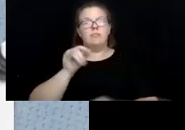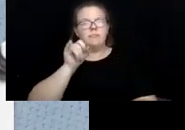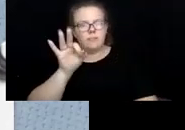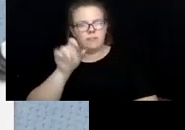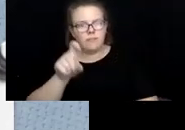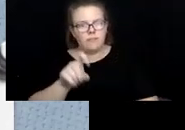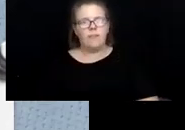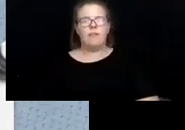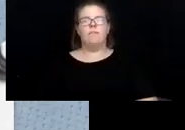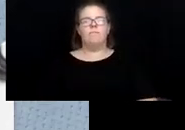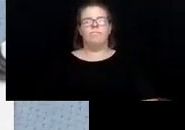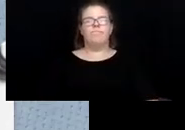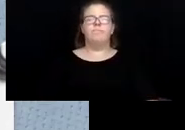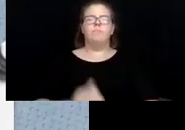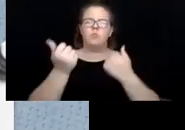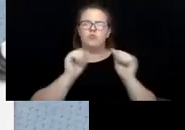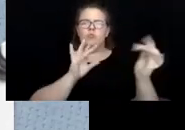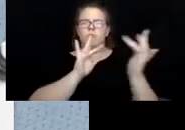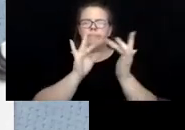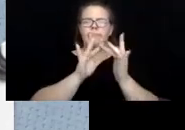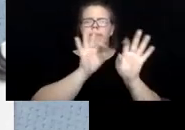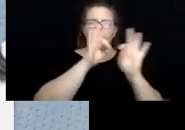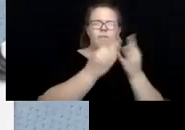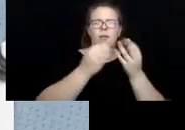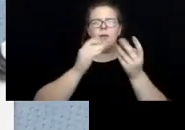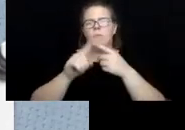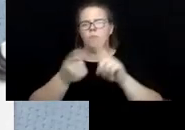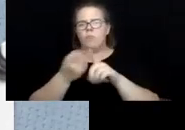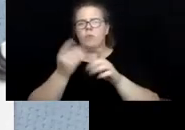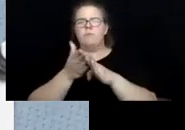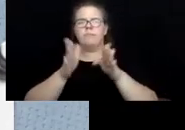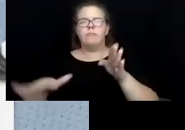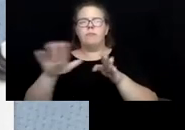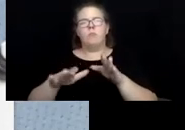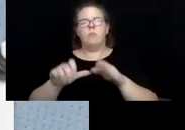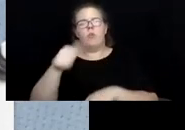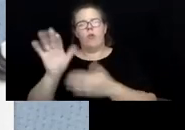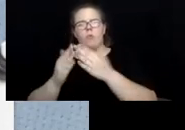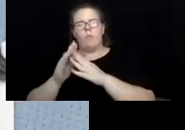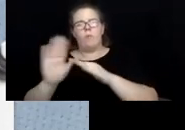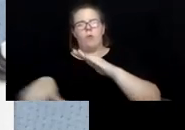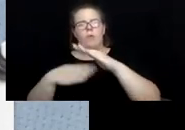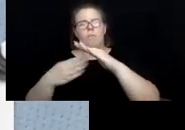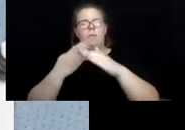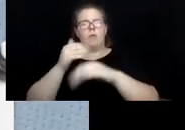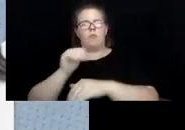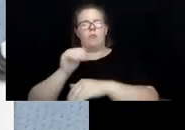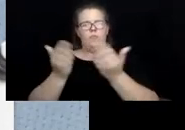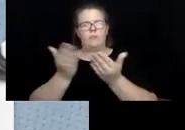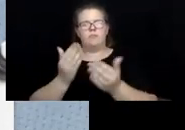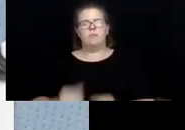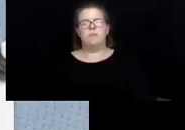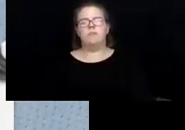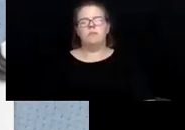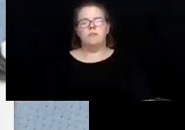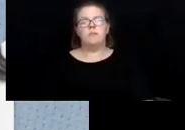Efforts are made to contact family, friends, neighbors, neighbors, and other community-based services. A lot of times